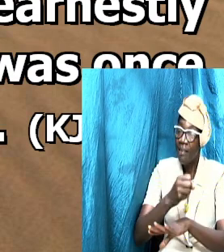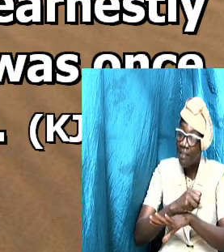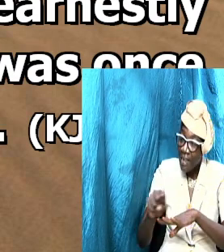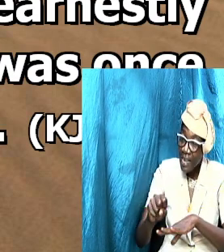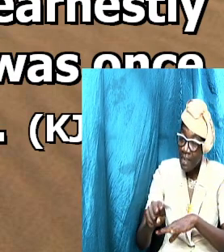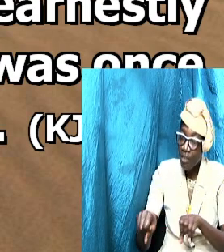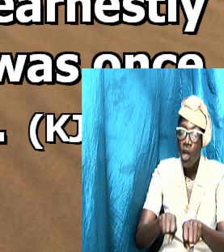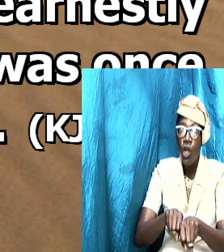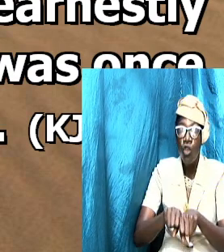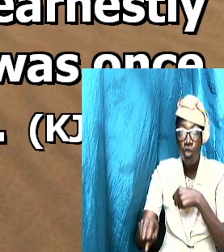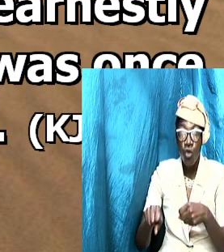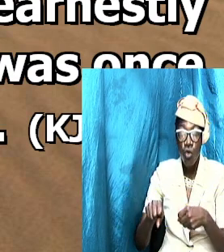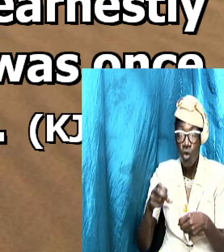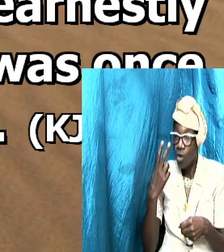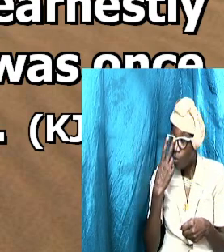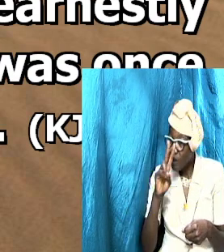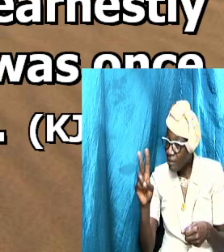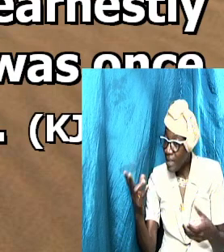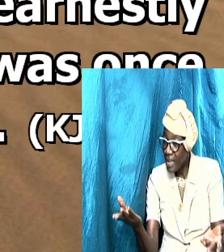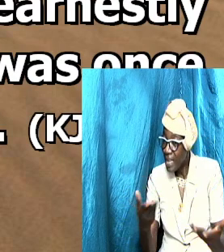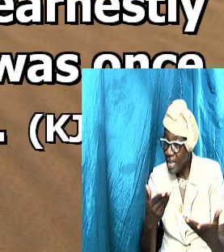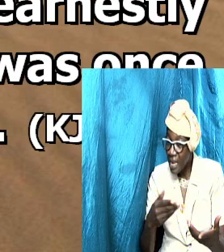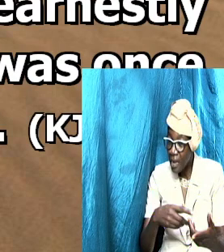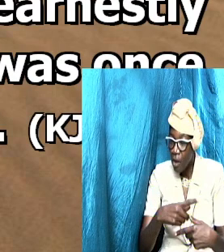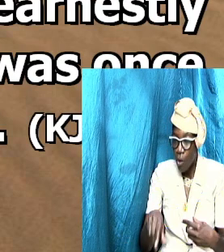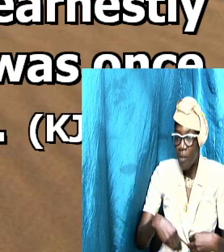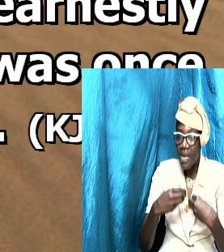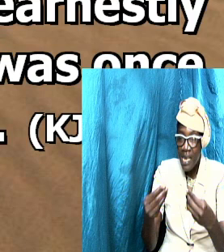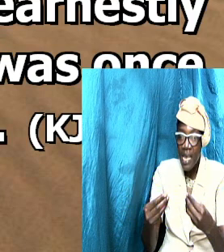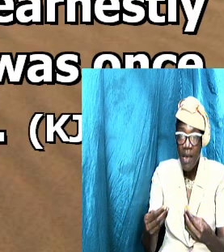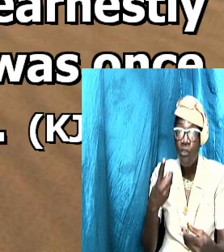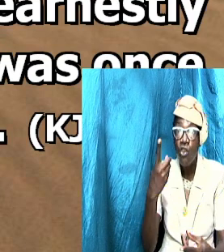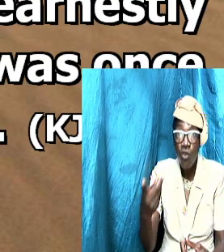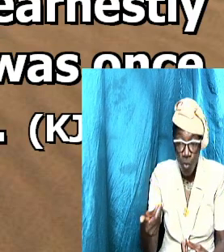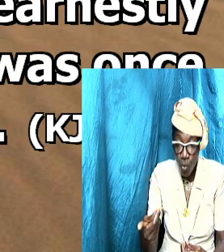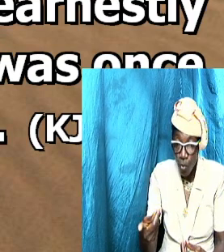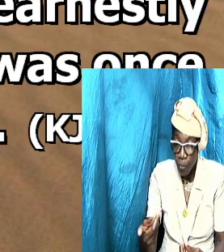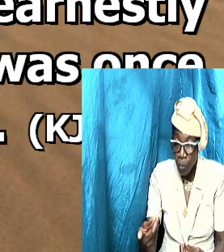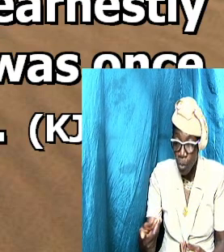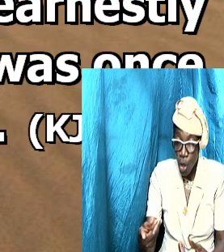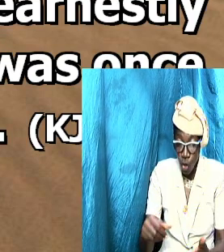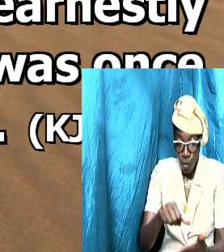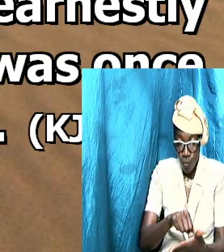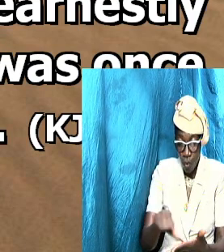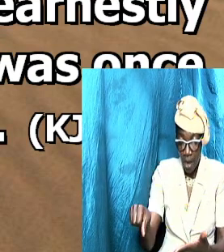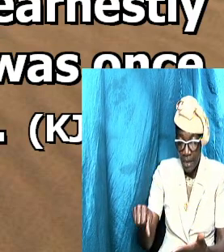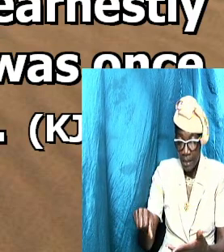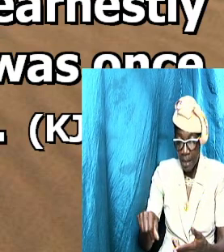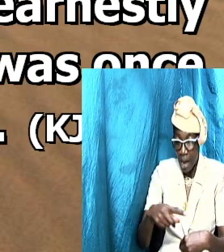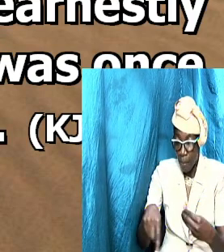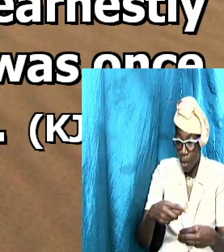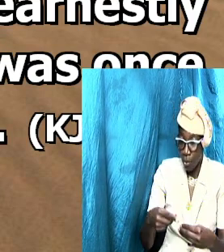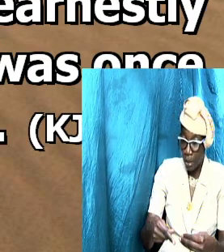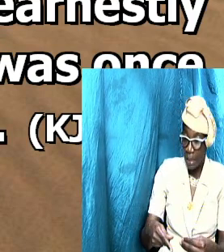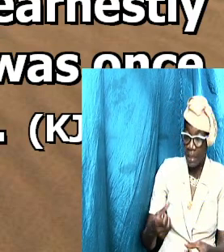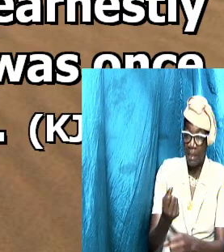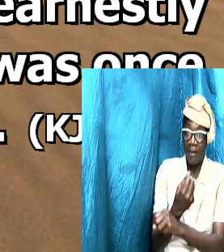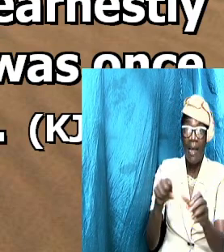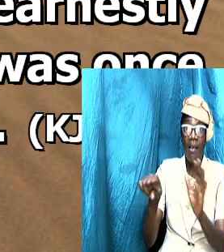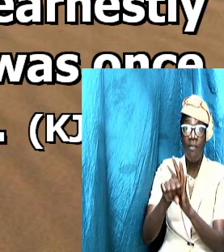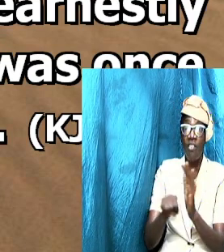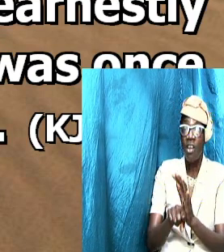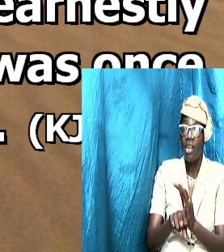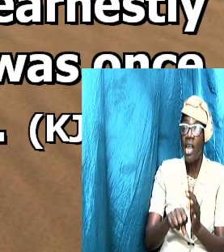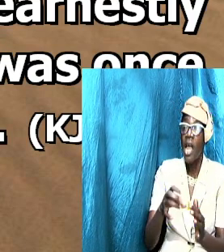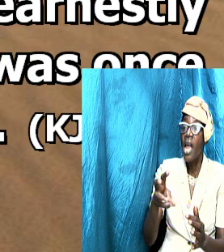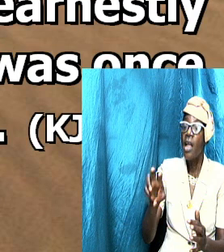here that when I gave all diligence to write unto you of the common salvation I had to know it was needful